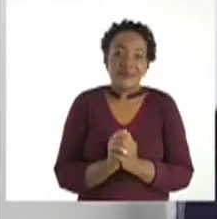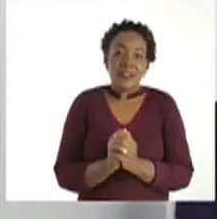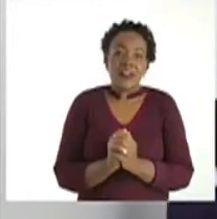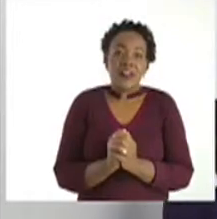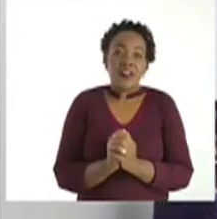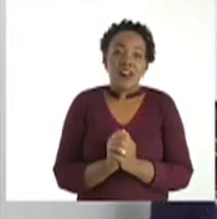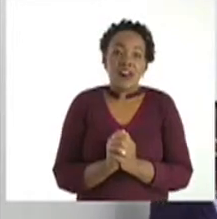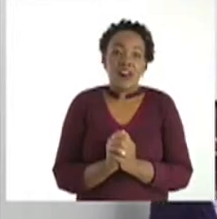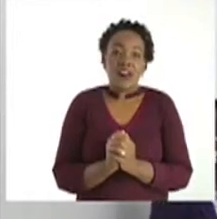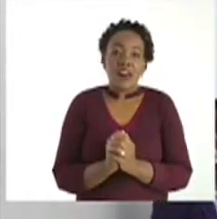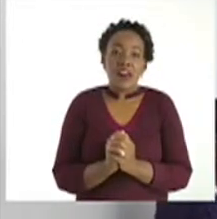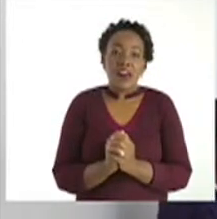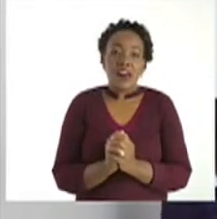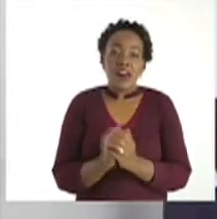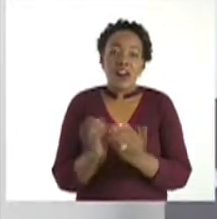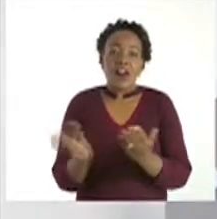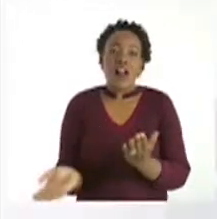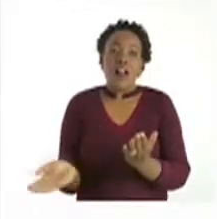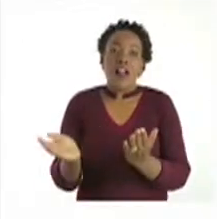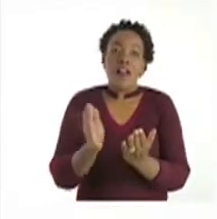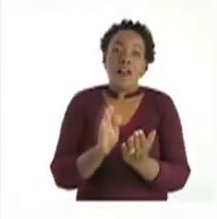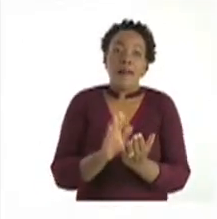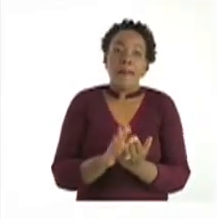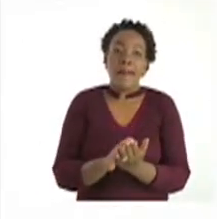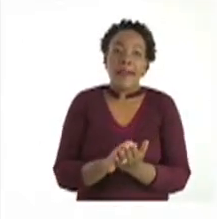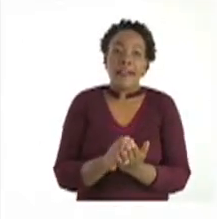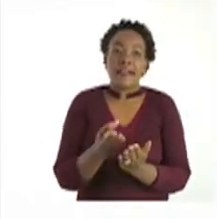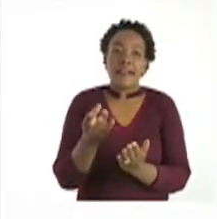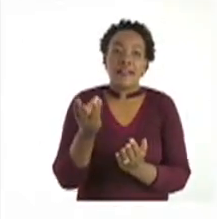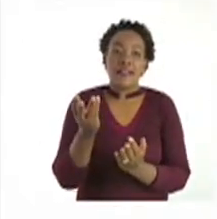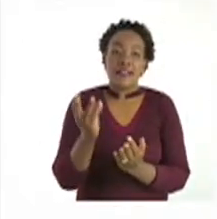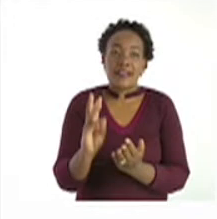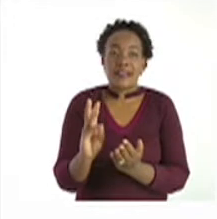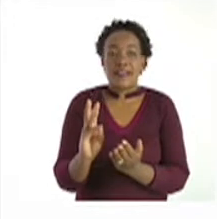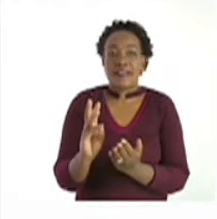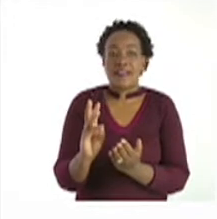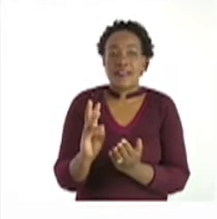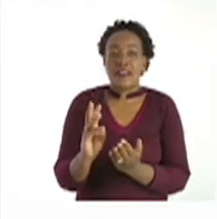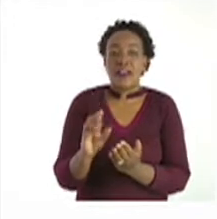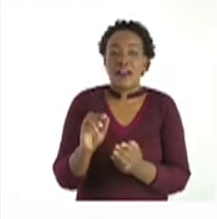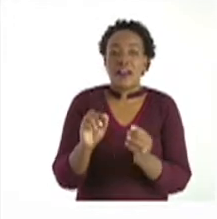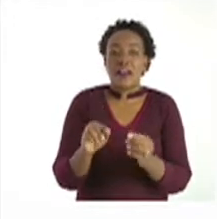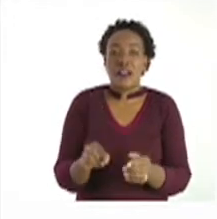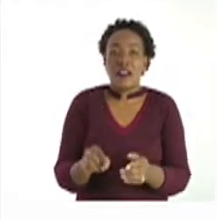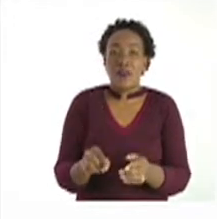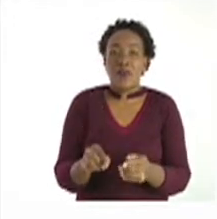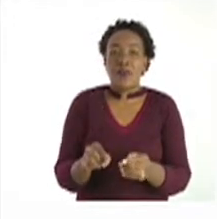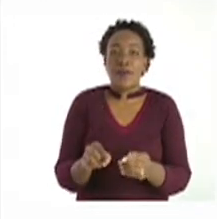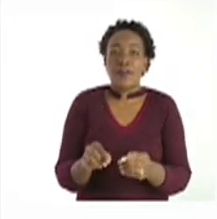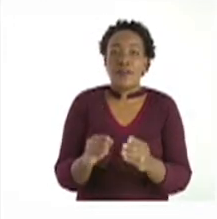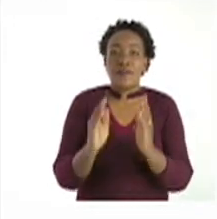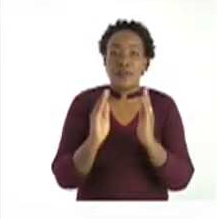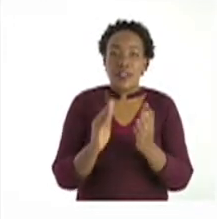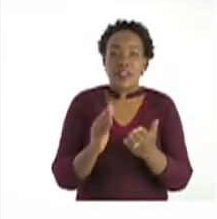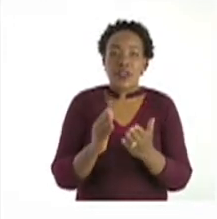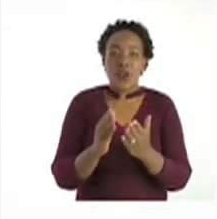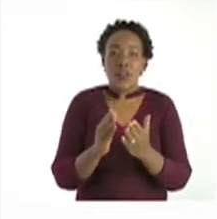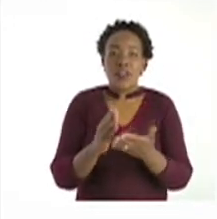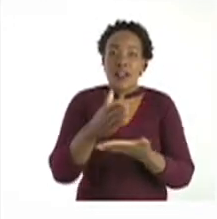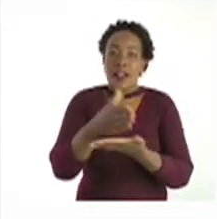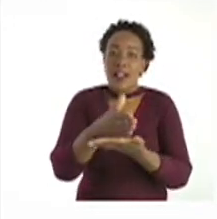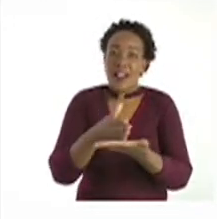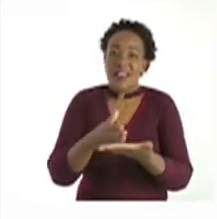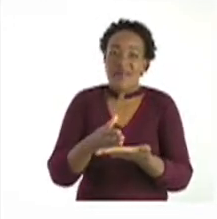Let's now turn to page 6 where we are going to talk about halving. Halving means